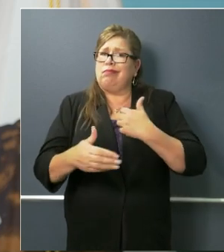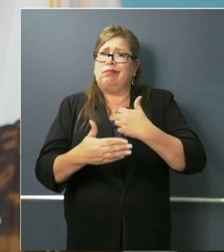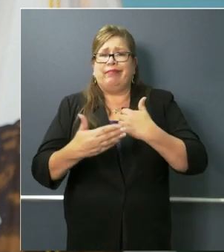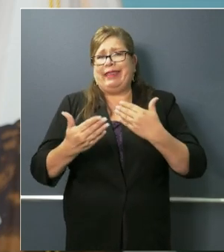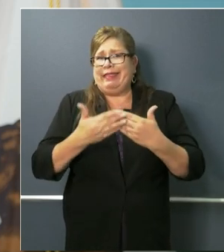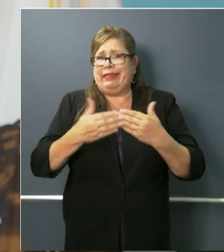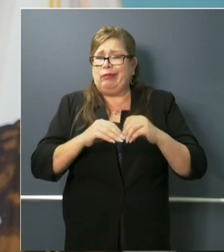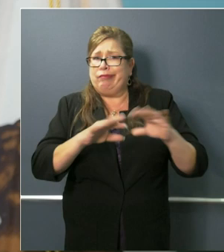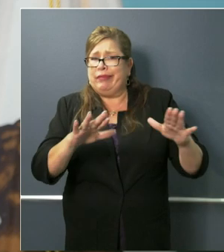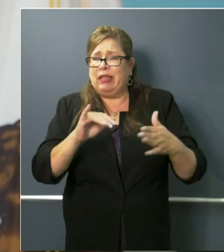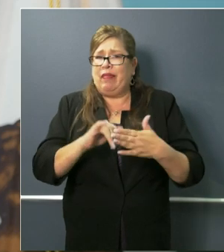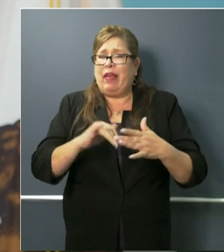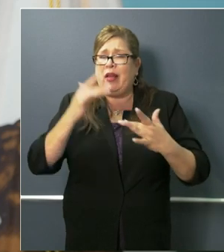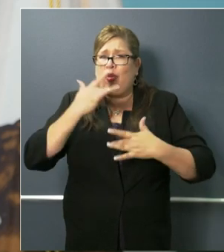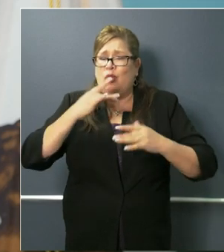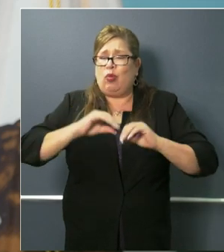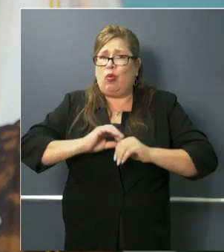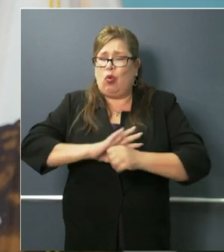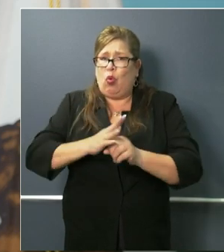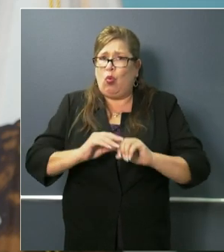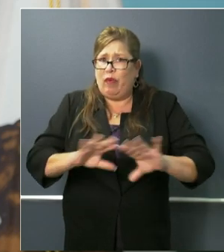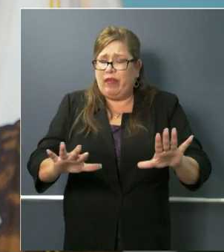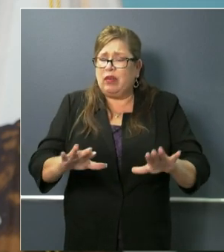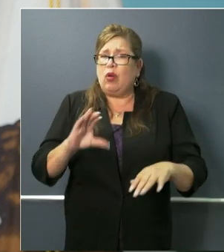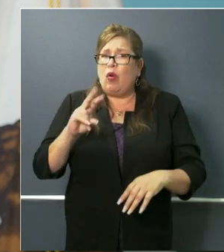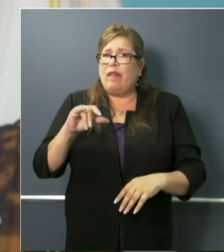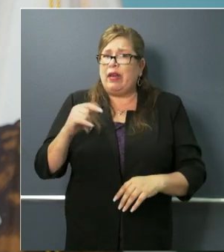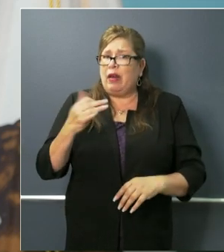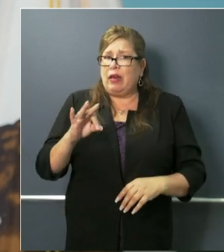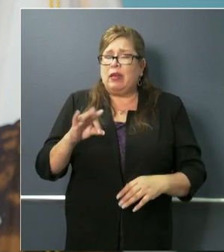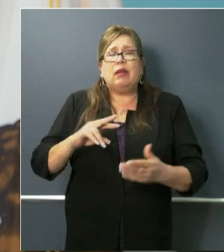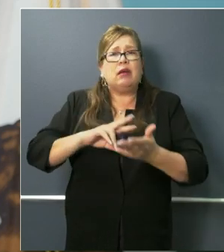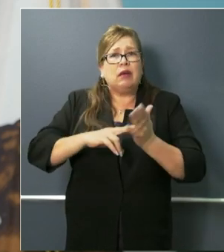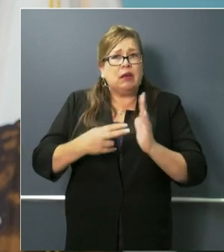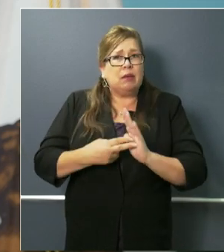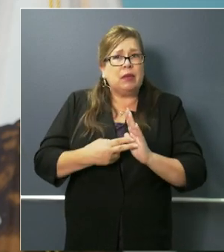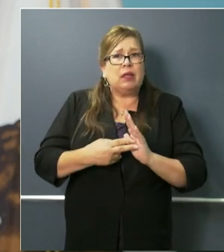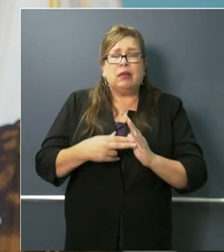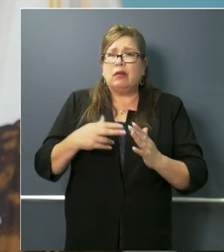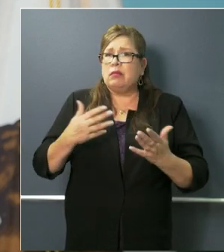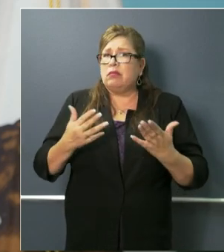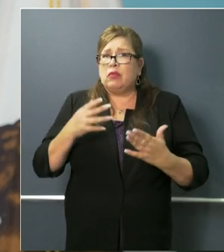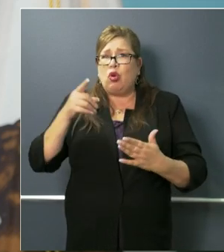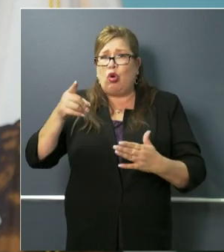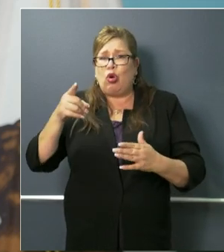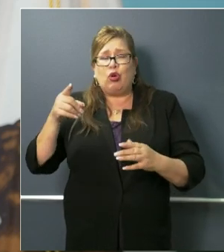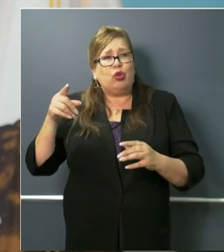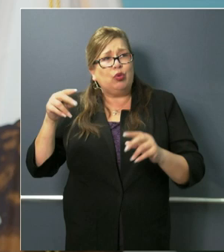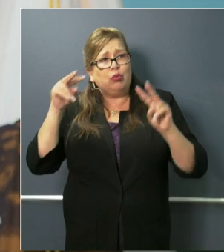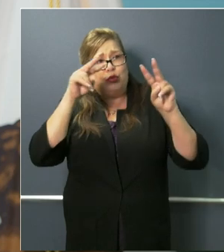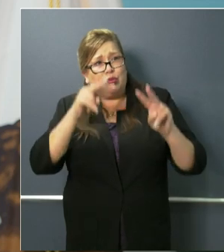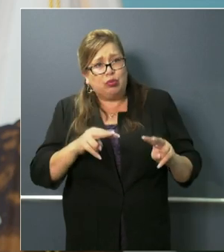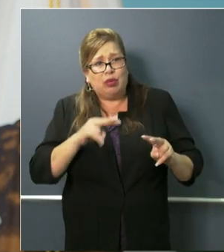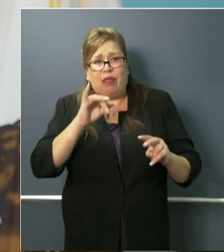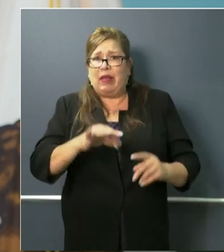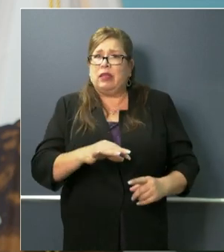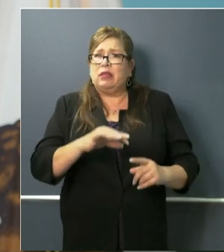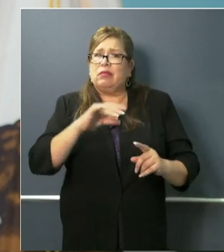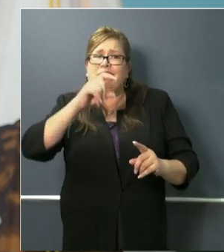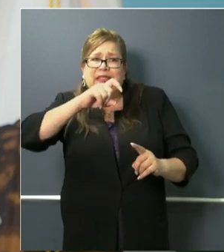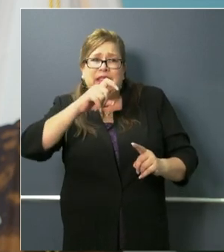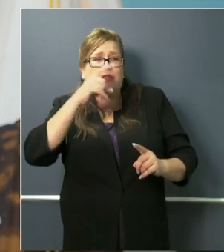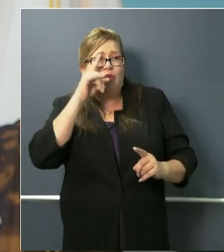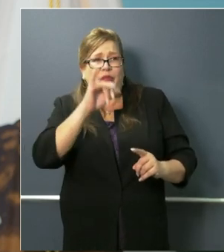19. i think the question is is the state giving considerations to these unique needs of this community